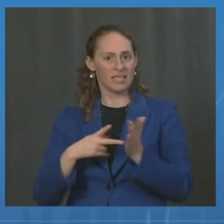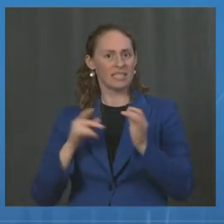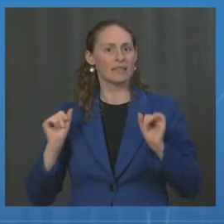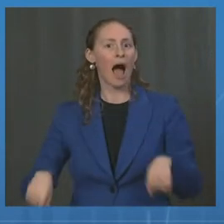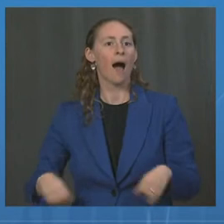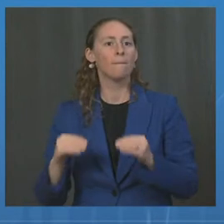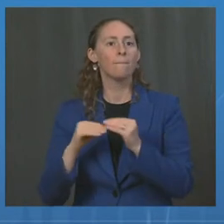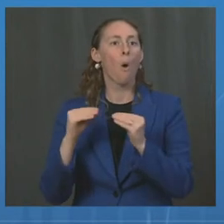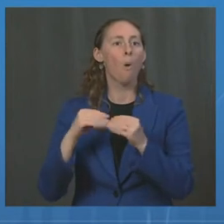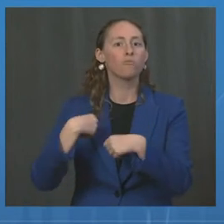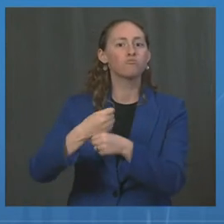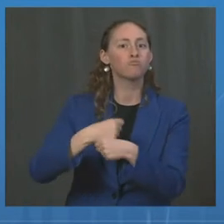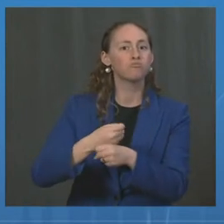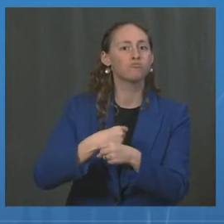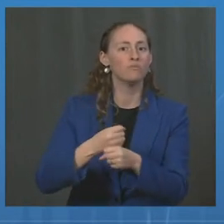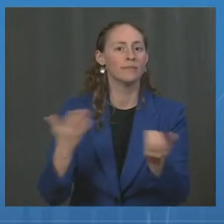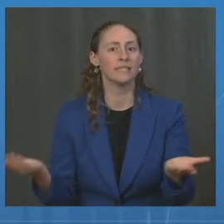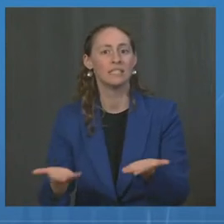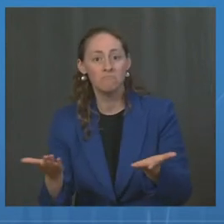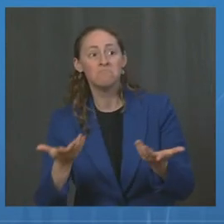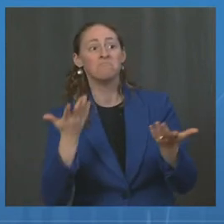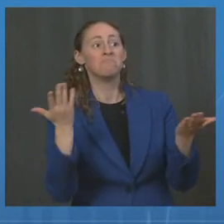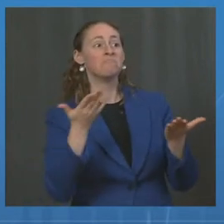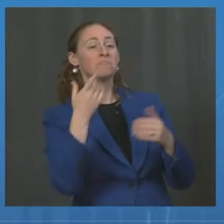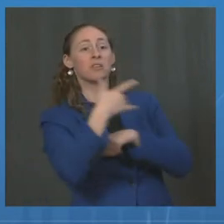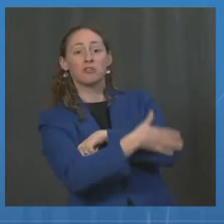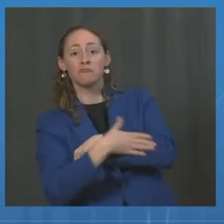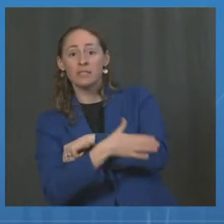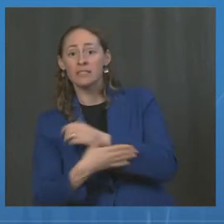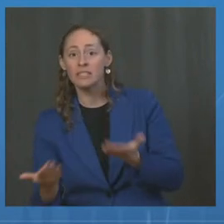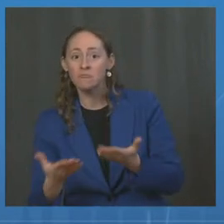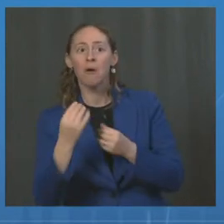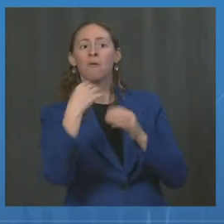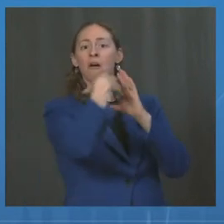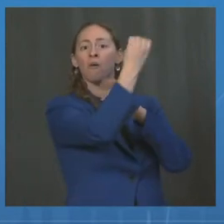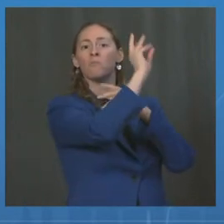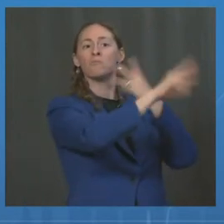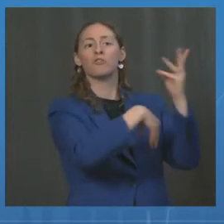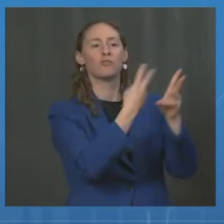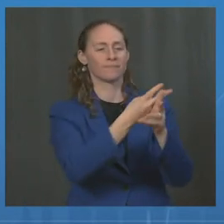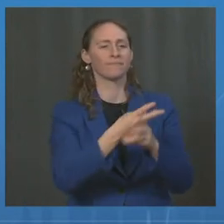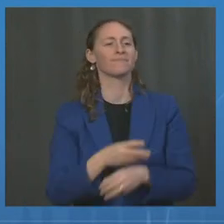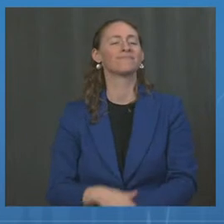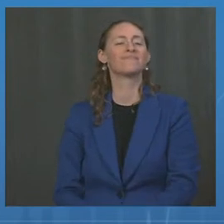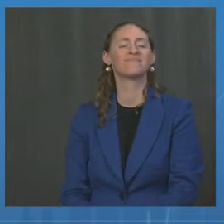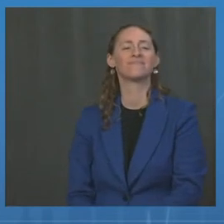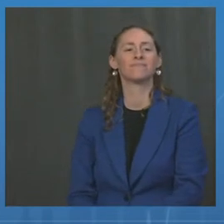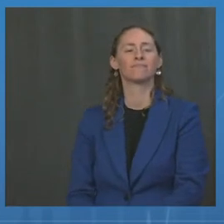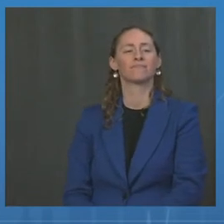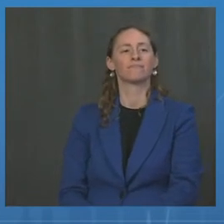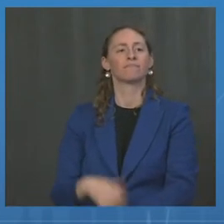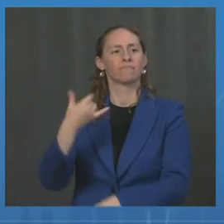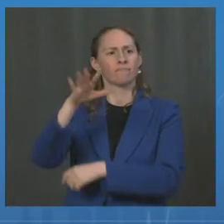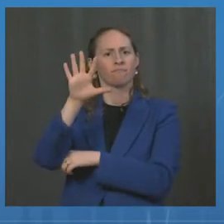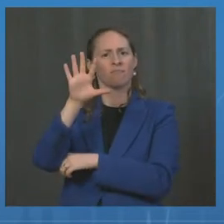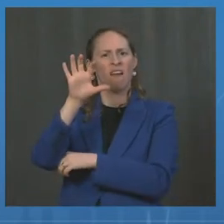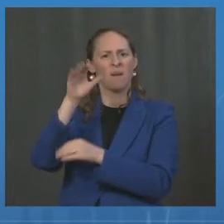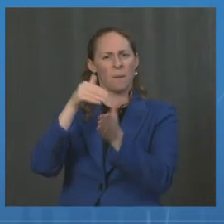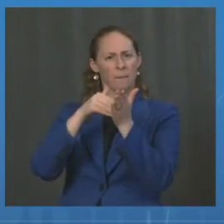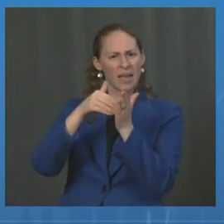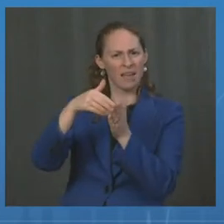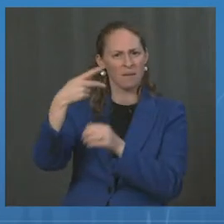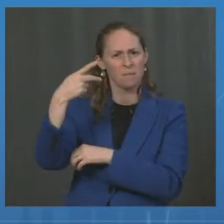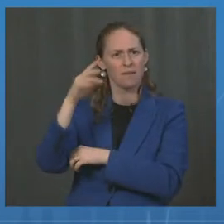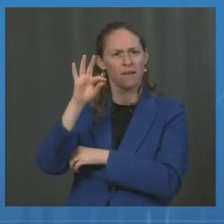and for the world, including those 500 million doses of Pfizer we have pledged to purchase and donate to the lowest